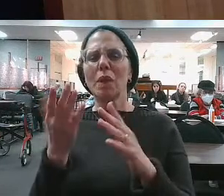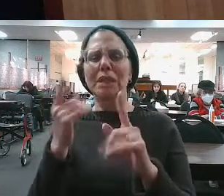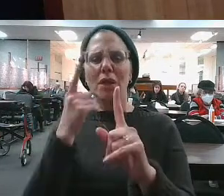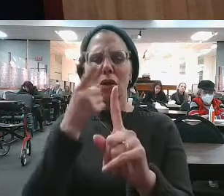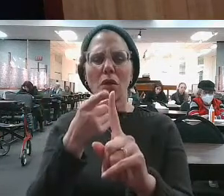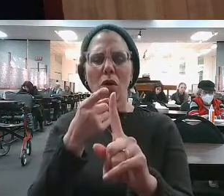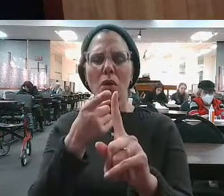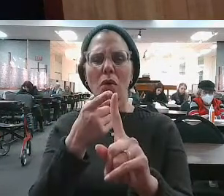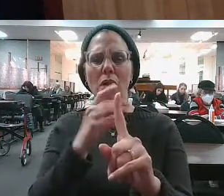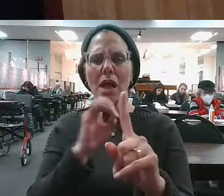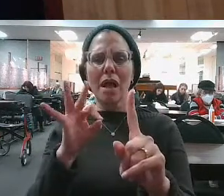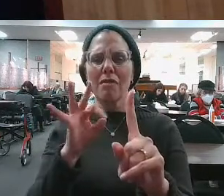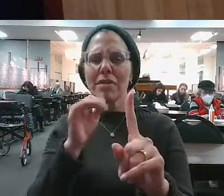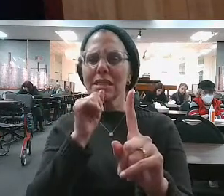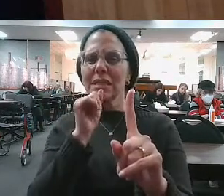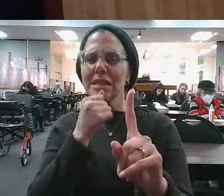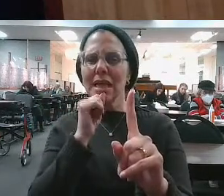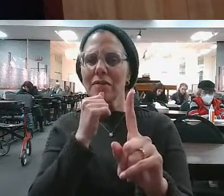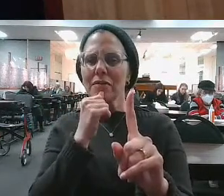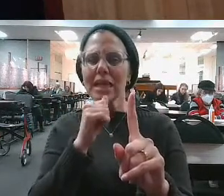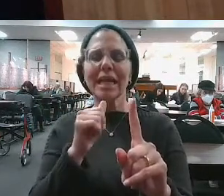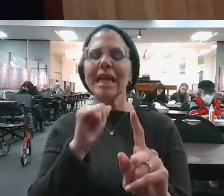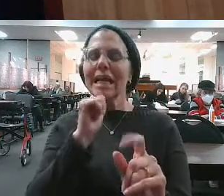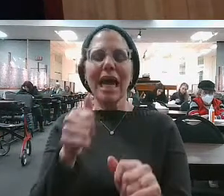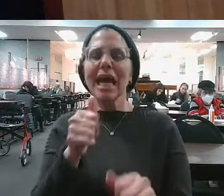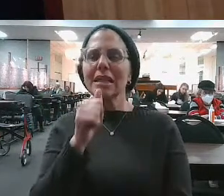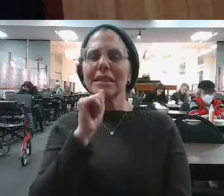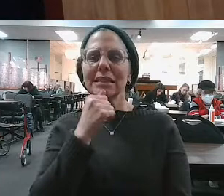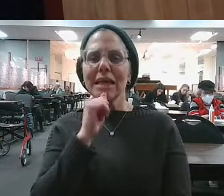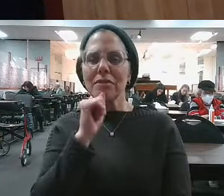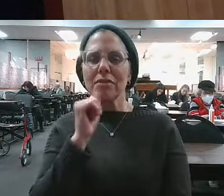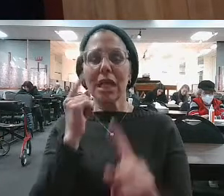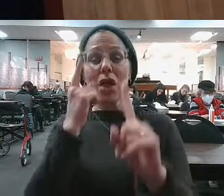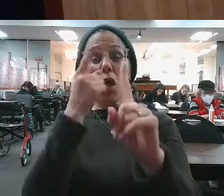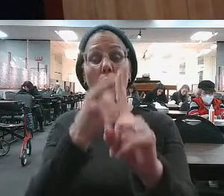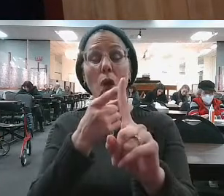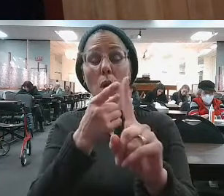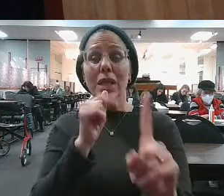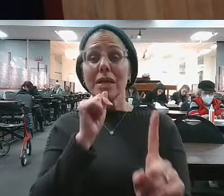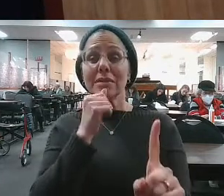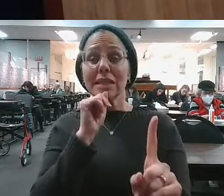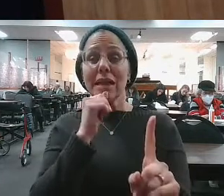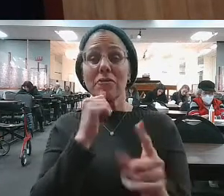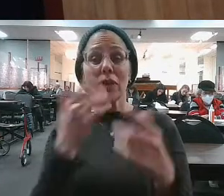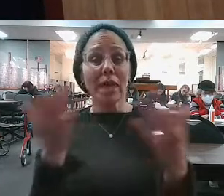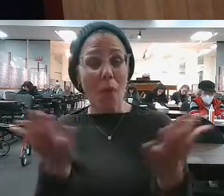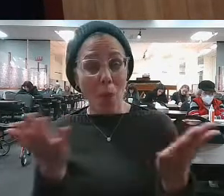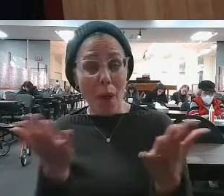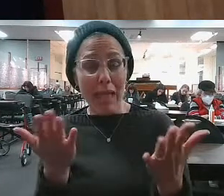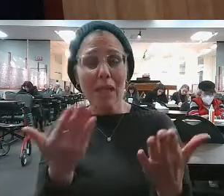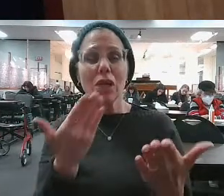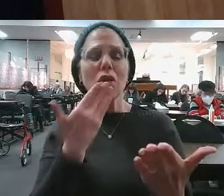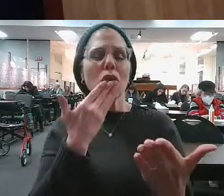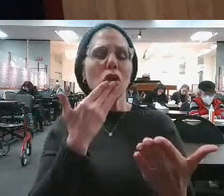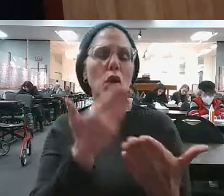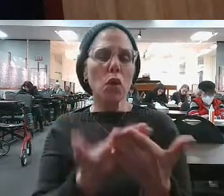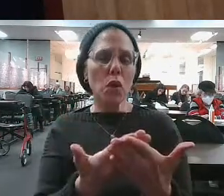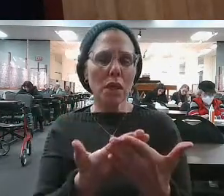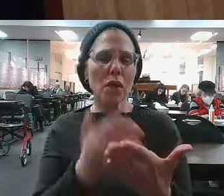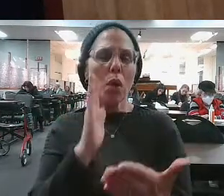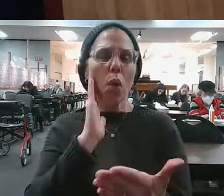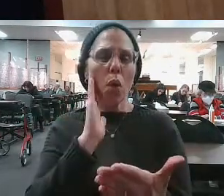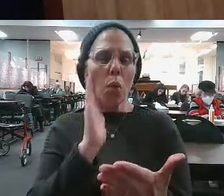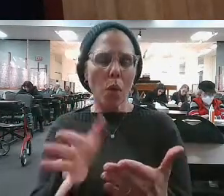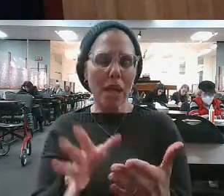goal of suffering is not suffering. The goal of suffering is the good which